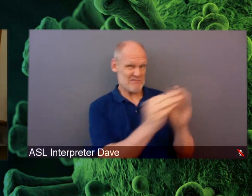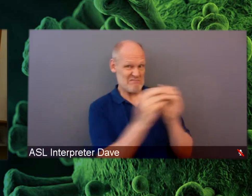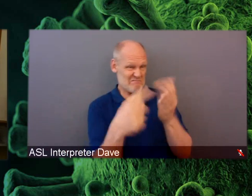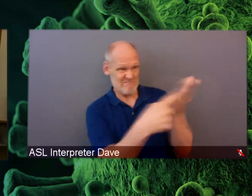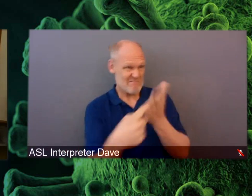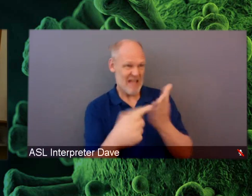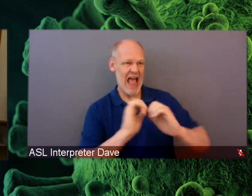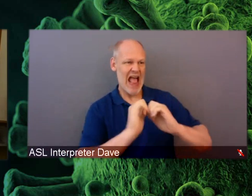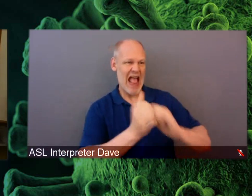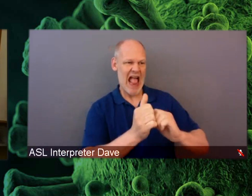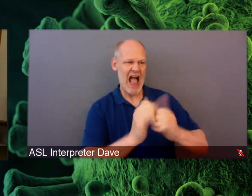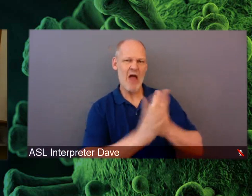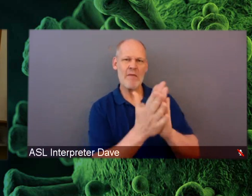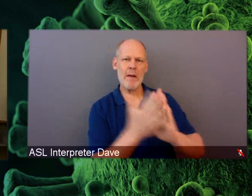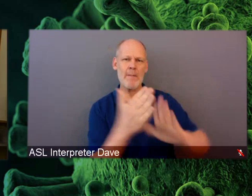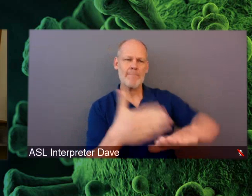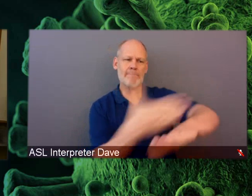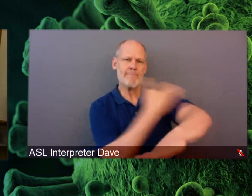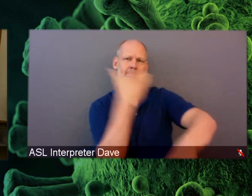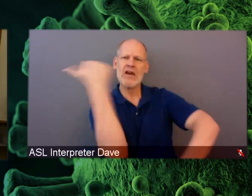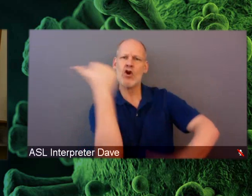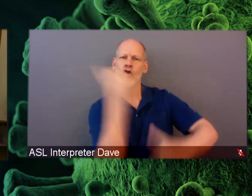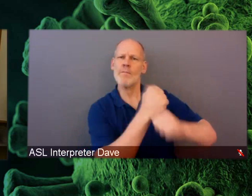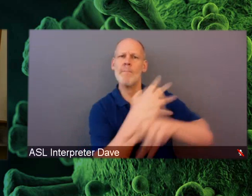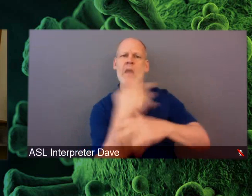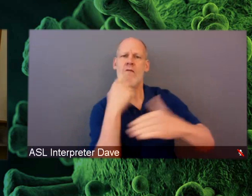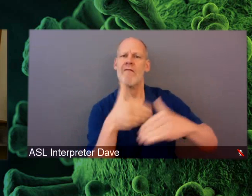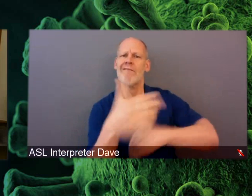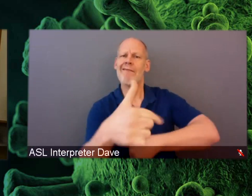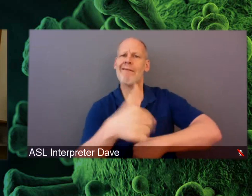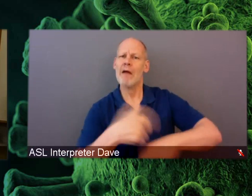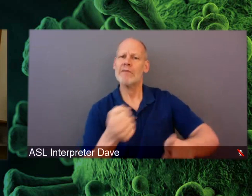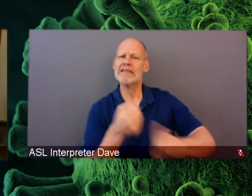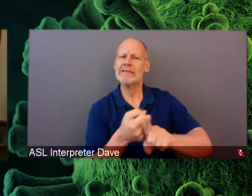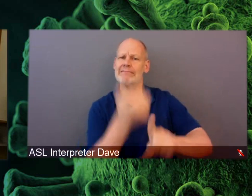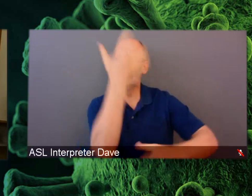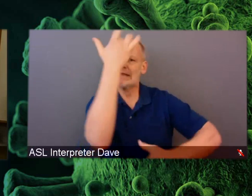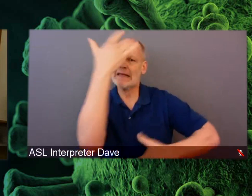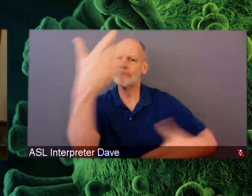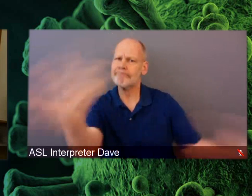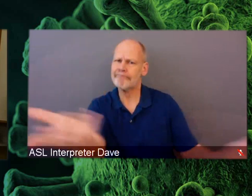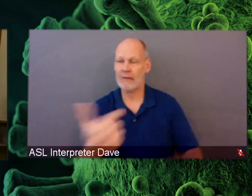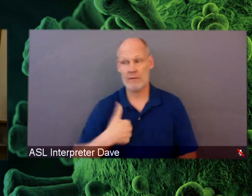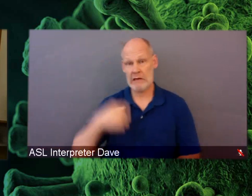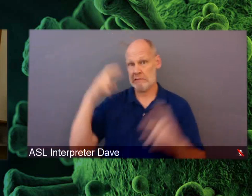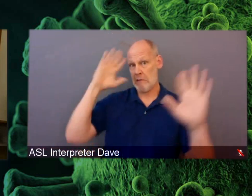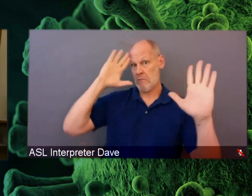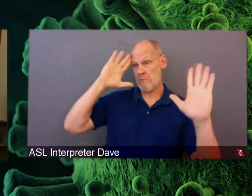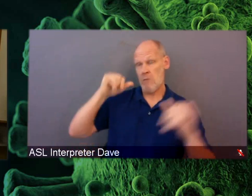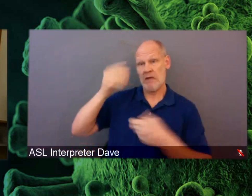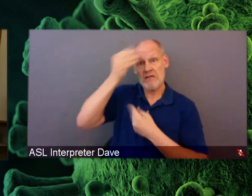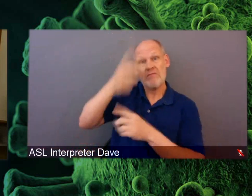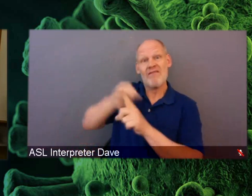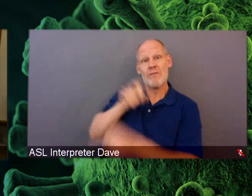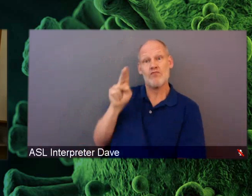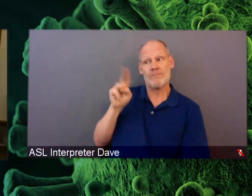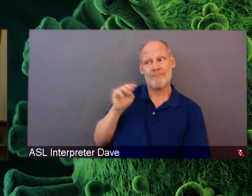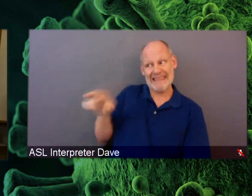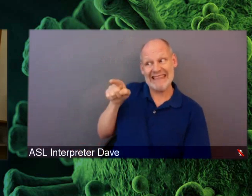next time around. And part of that, I hope, is going to come from the UMC-enabled COVID-19 Clinical Research Center.